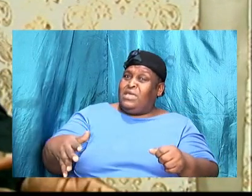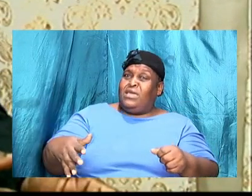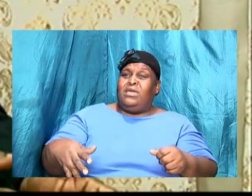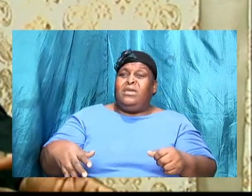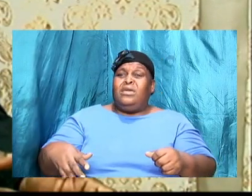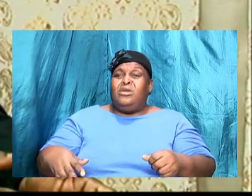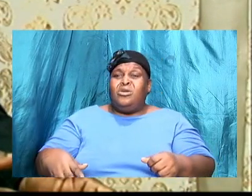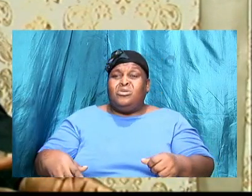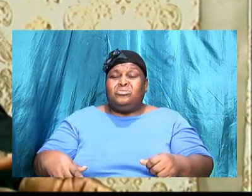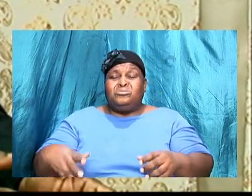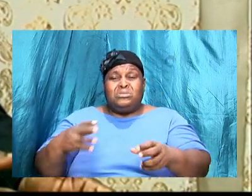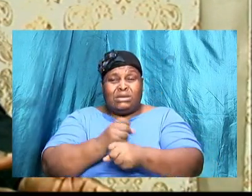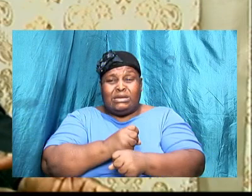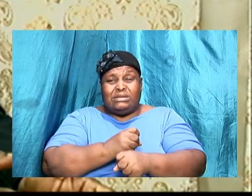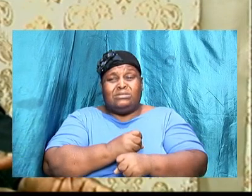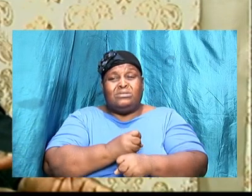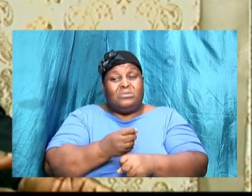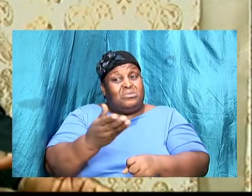to pass.